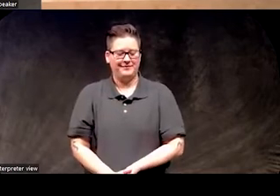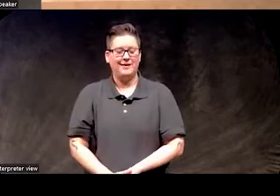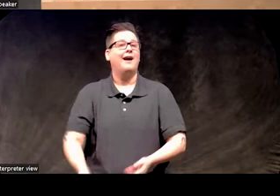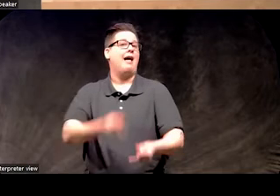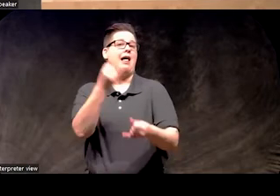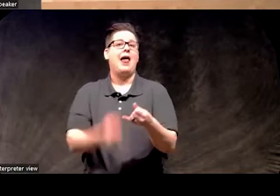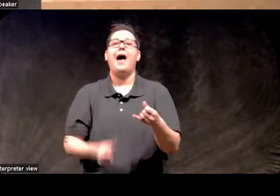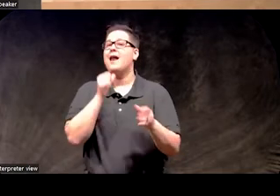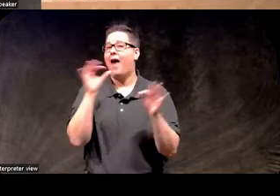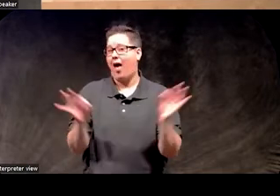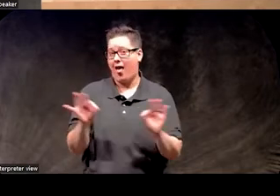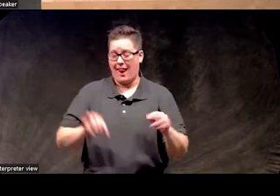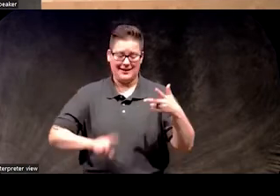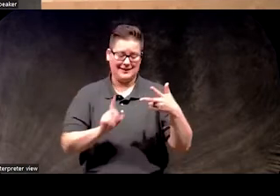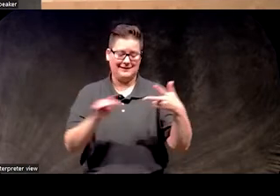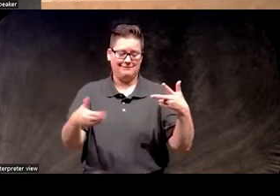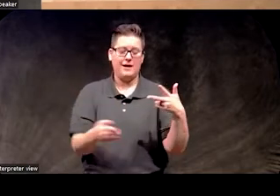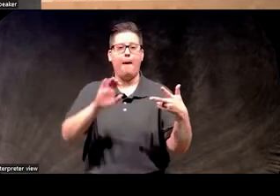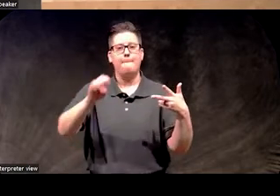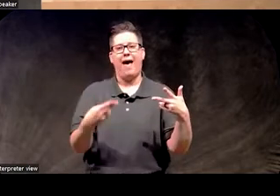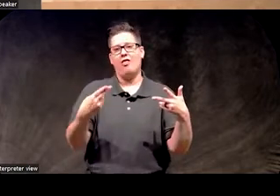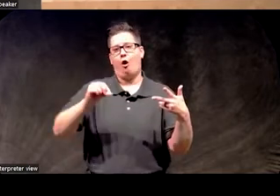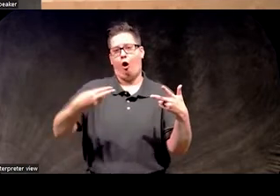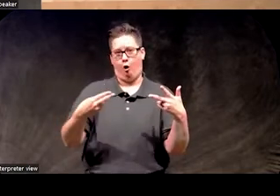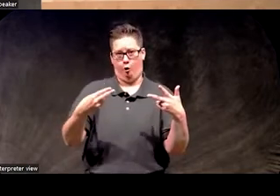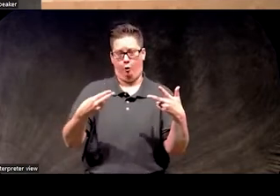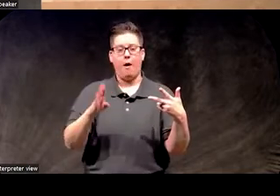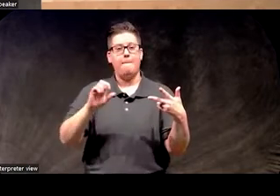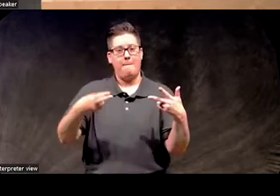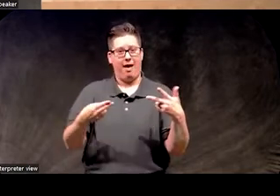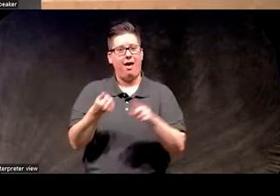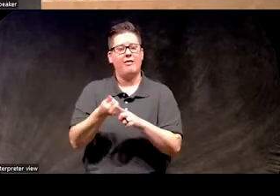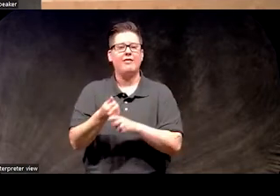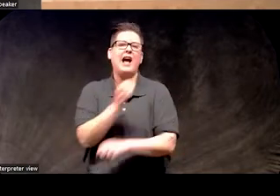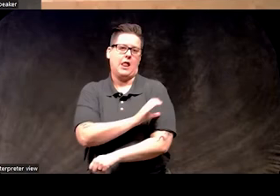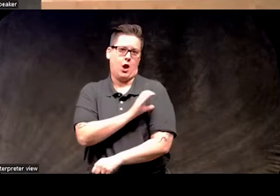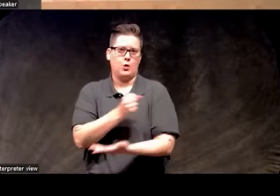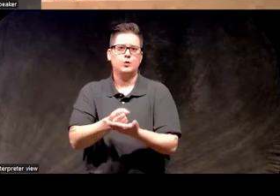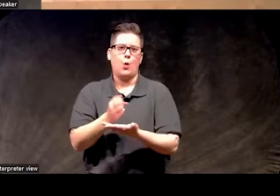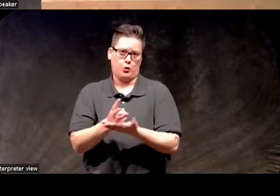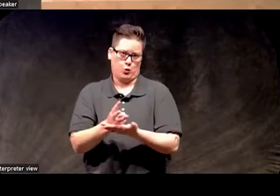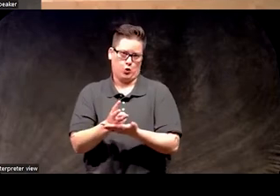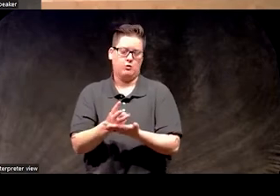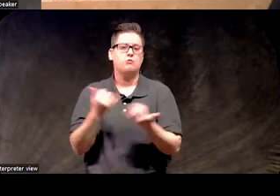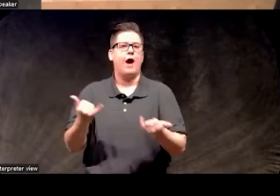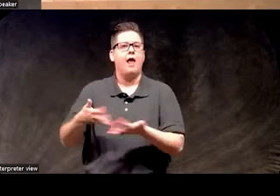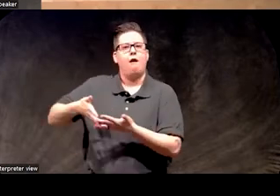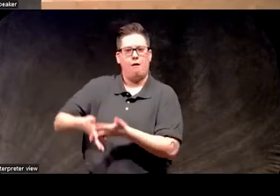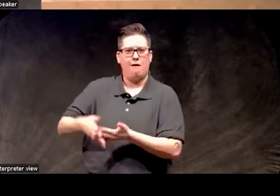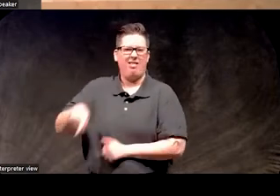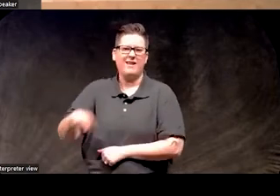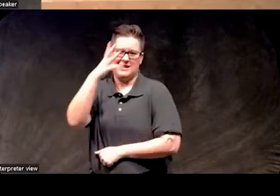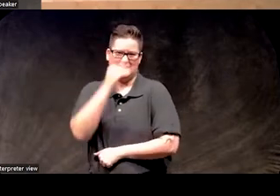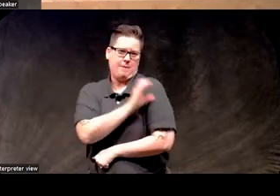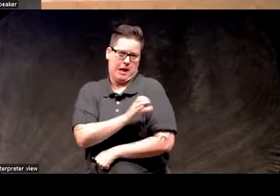Last but not least, I want to introduce Beth Ho. Beth is a clinical social worker currently embedded in the sleep